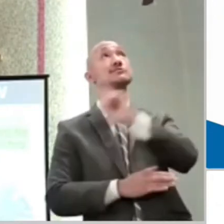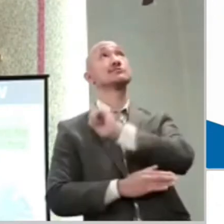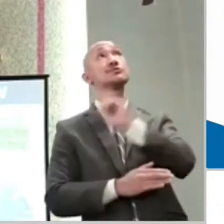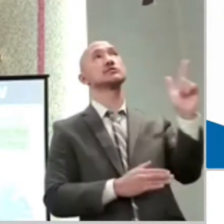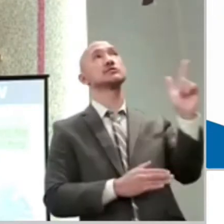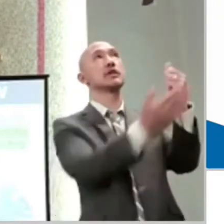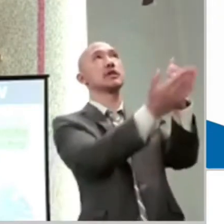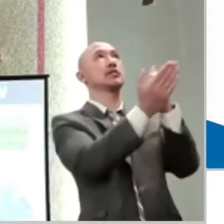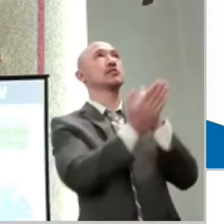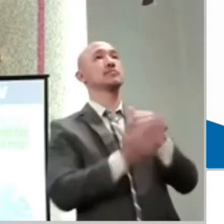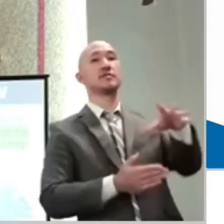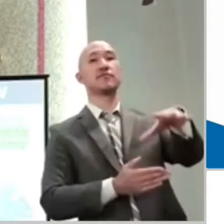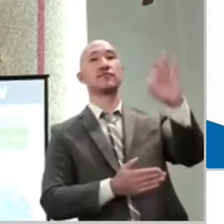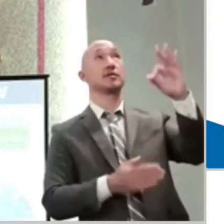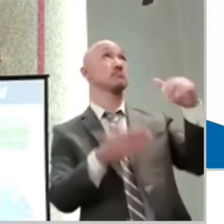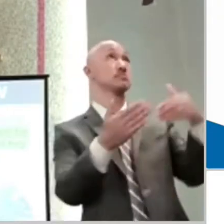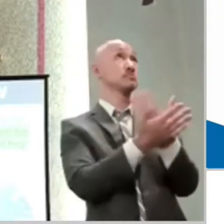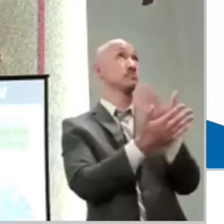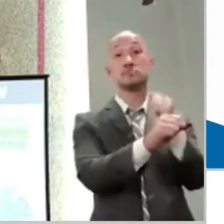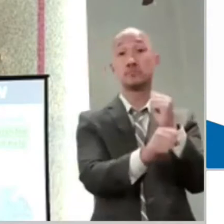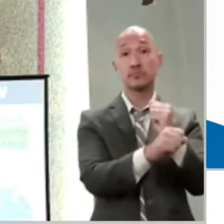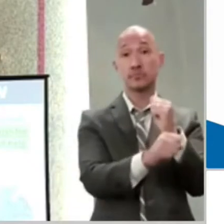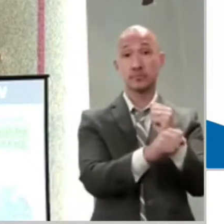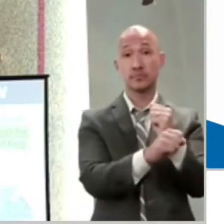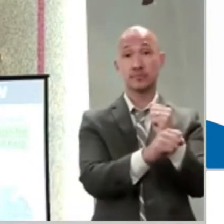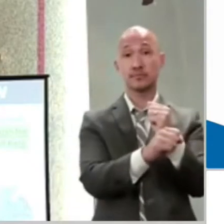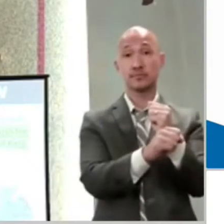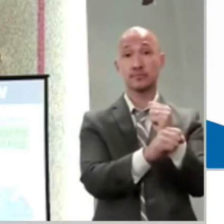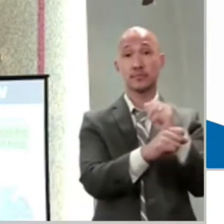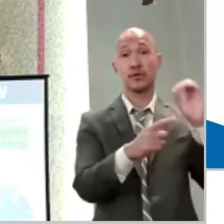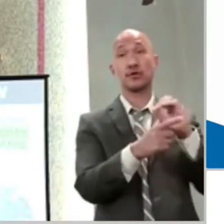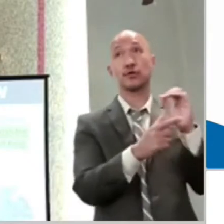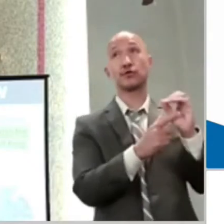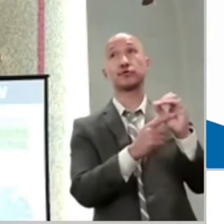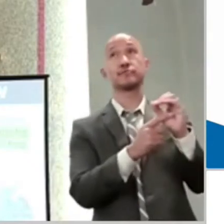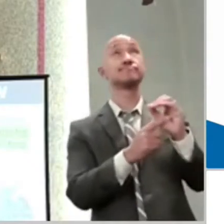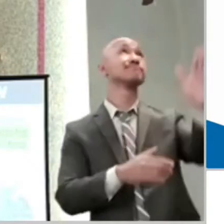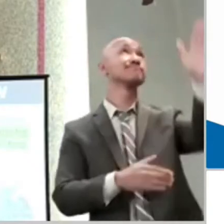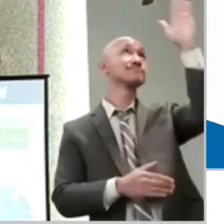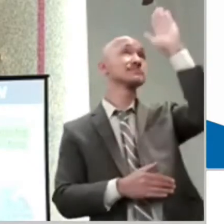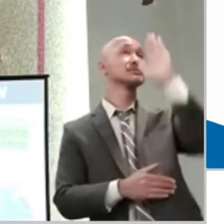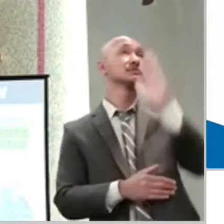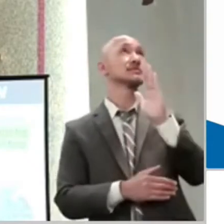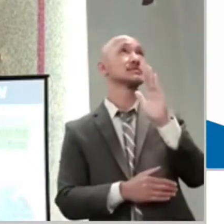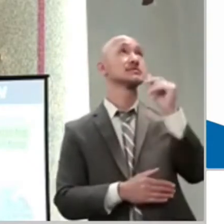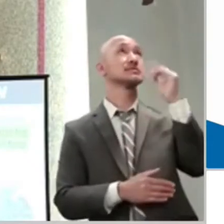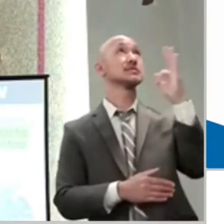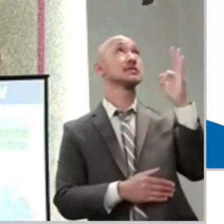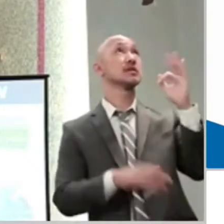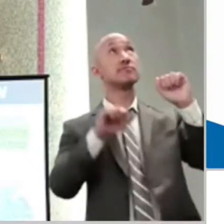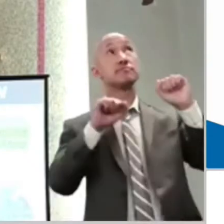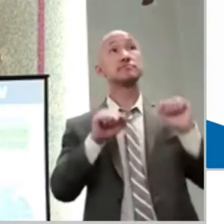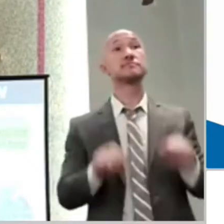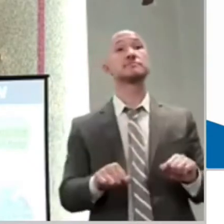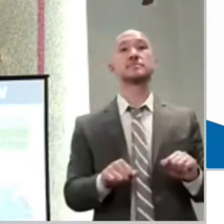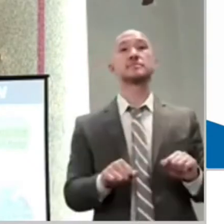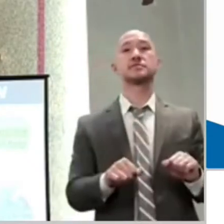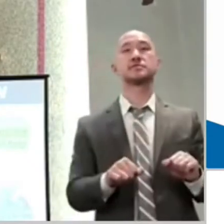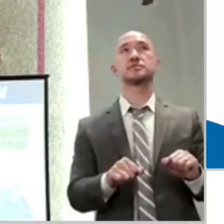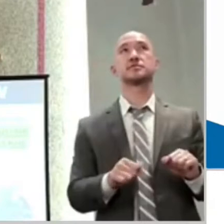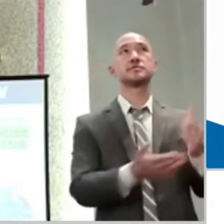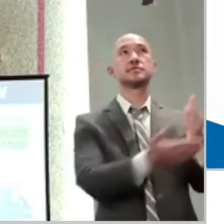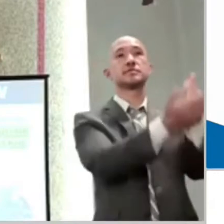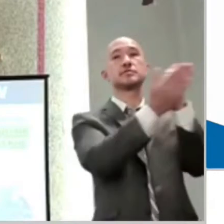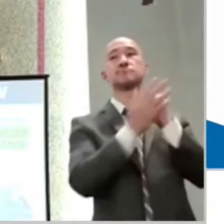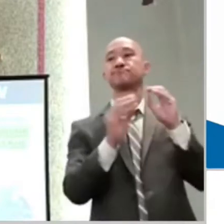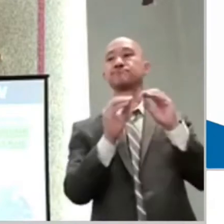get me out of this situation. How many times have you prayed that way? Like this father. You know, if you can.